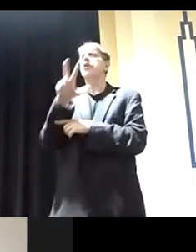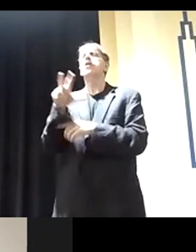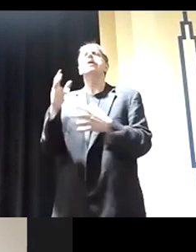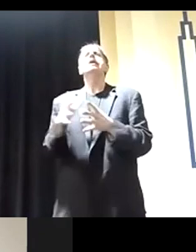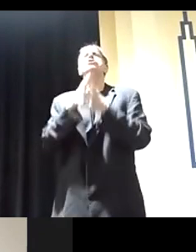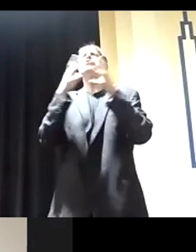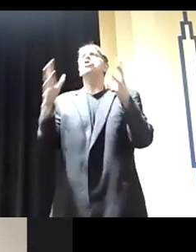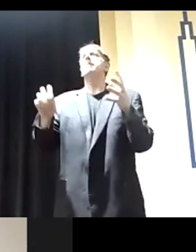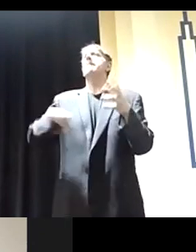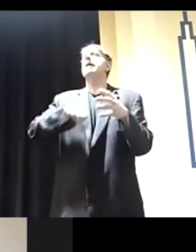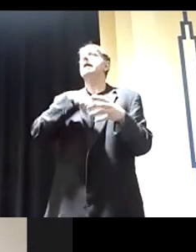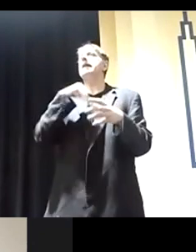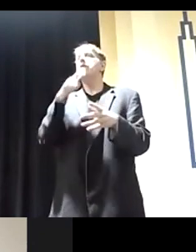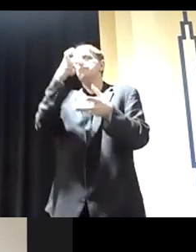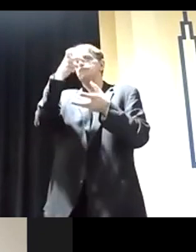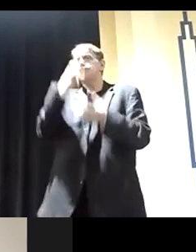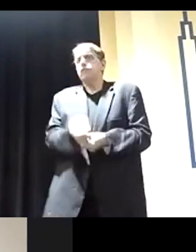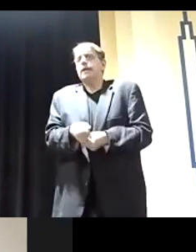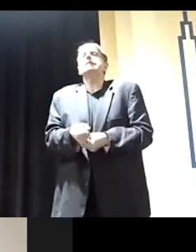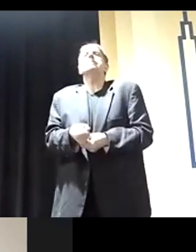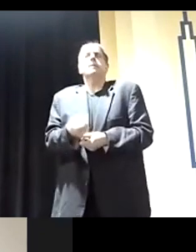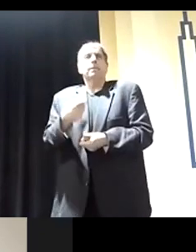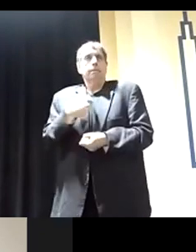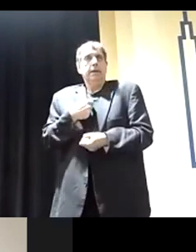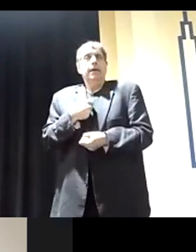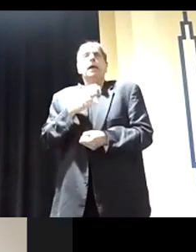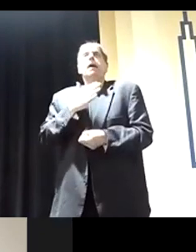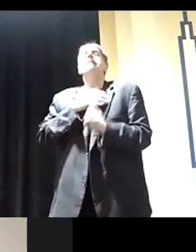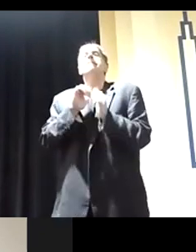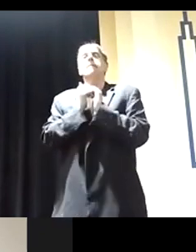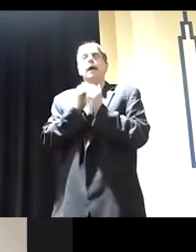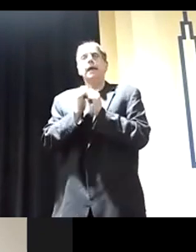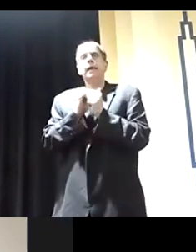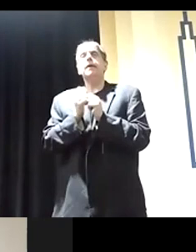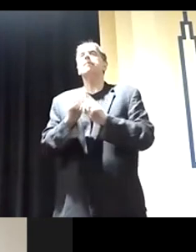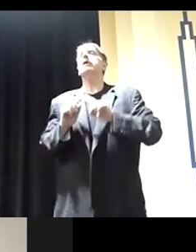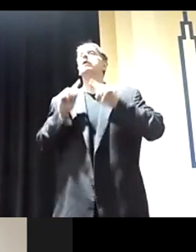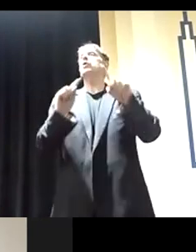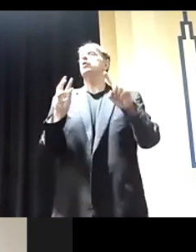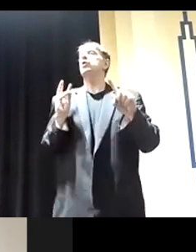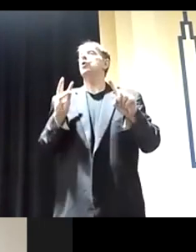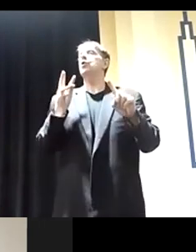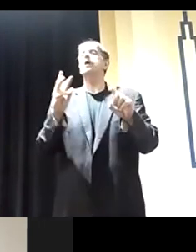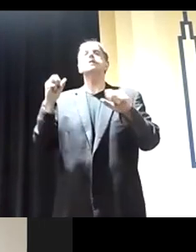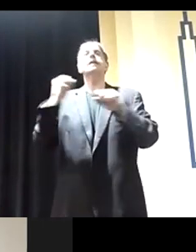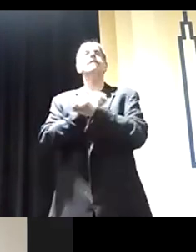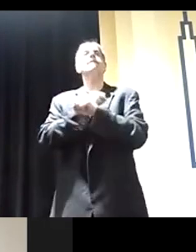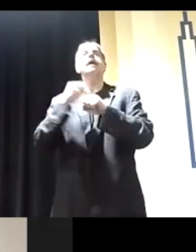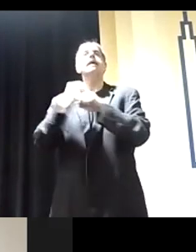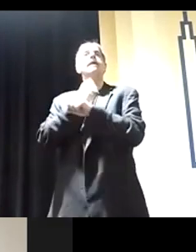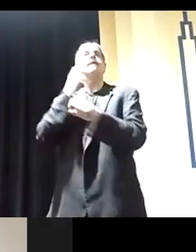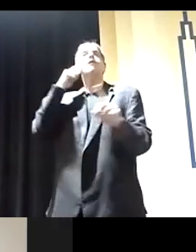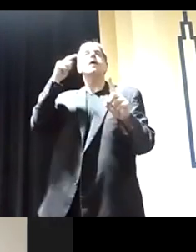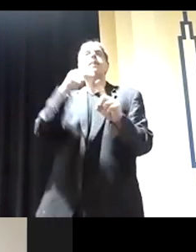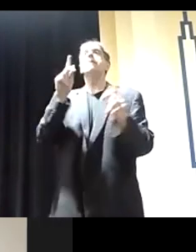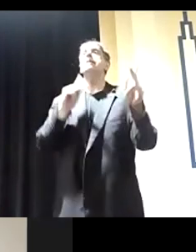others who've placed trust in me and in this campaign to go to Washington and fight for them, but also fight for the people that I love best,